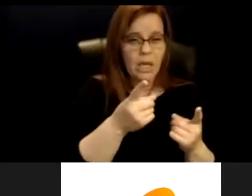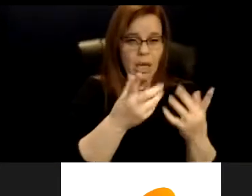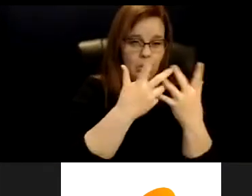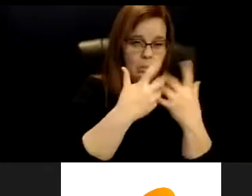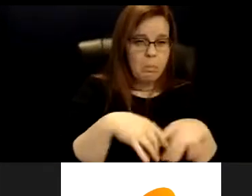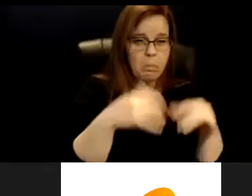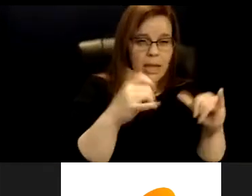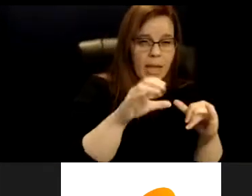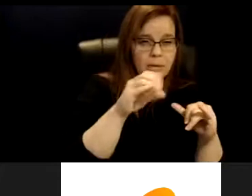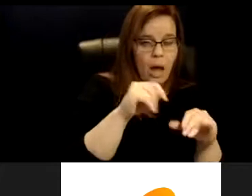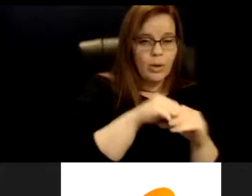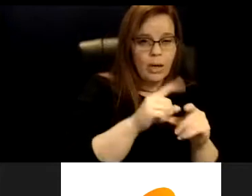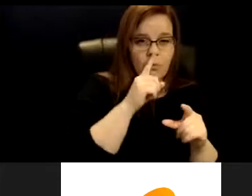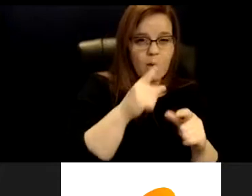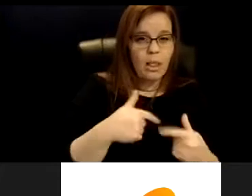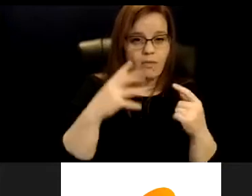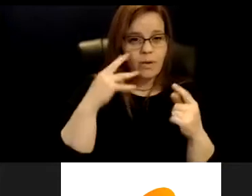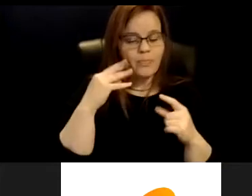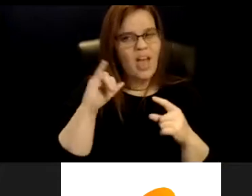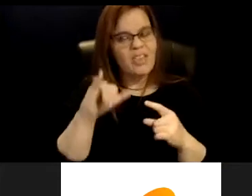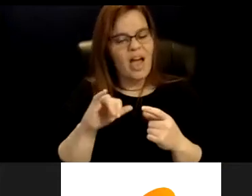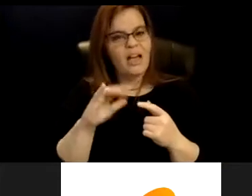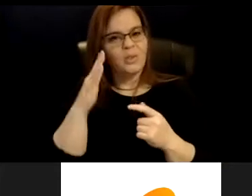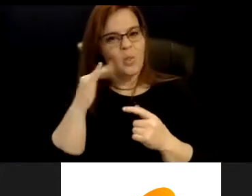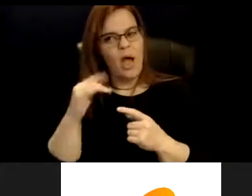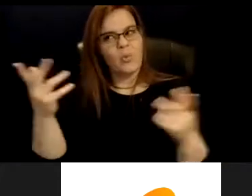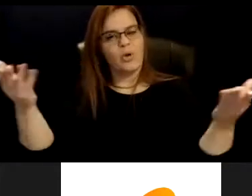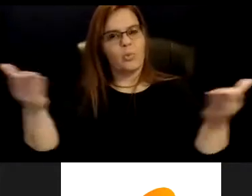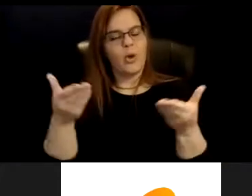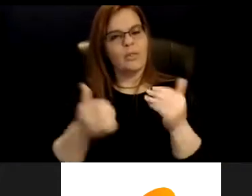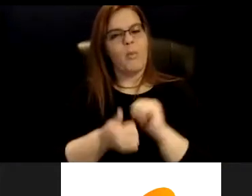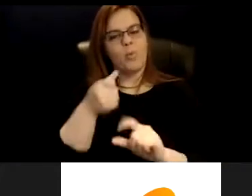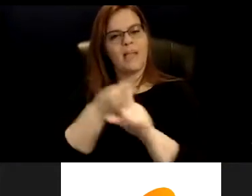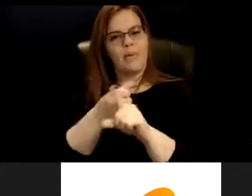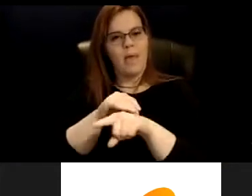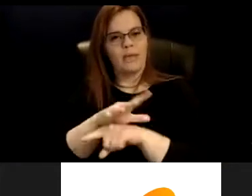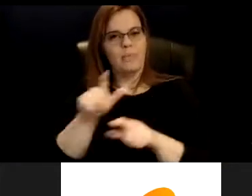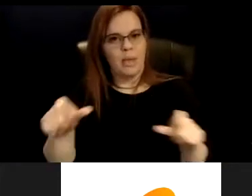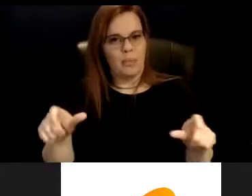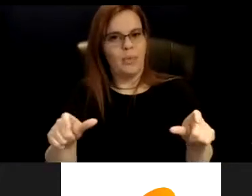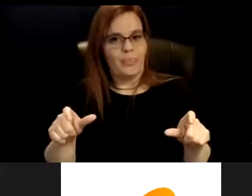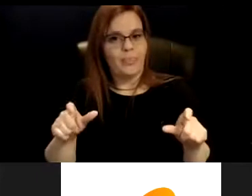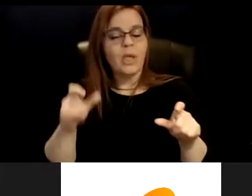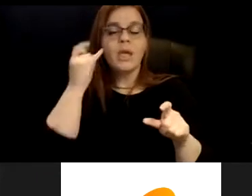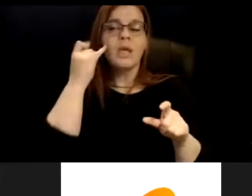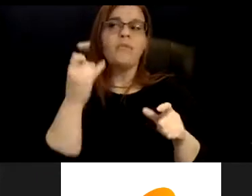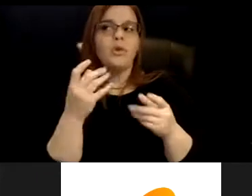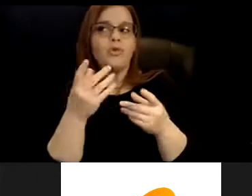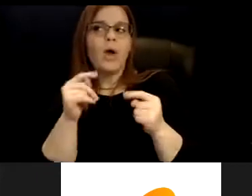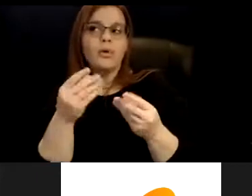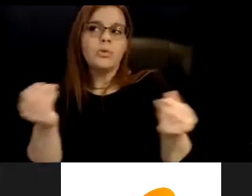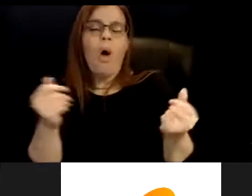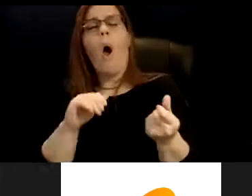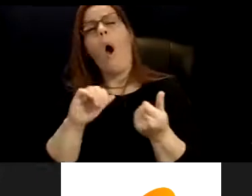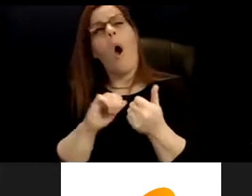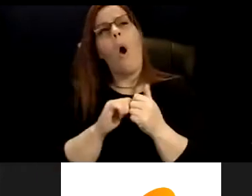imperative to have the leadership of those first impacted because if you were trying to say, like, you know, Oh, well, how do we reach out to